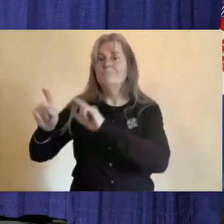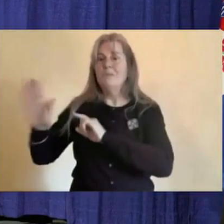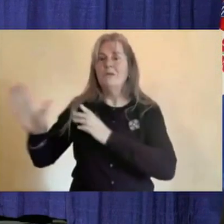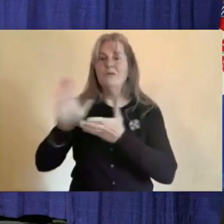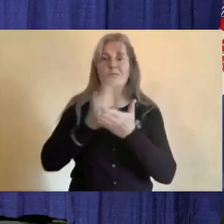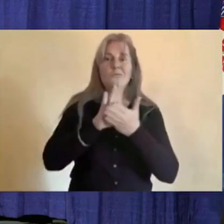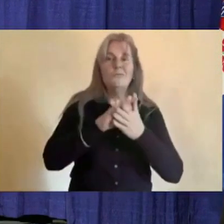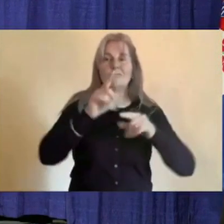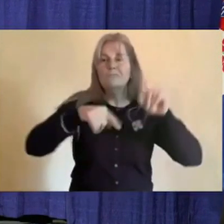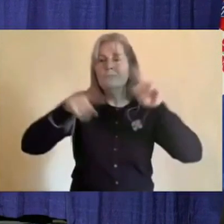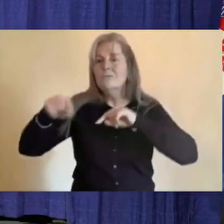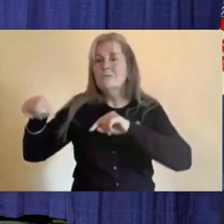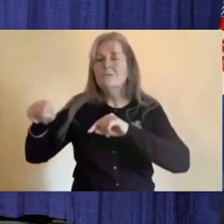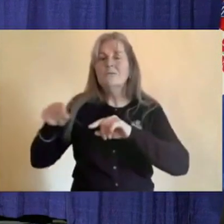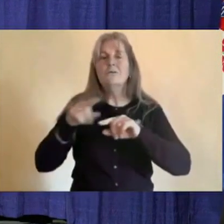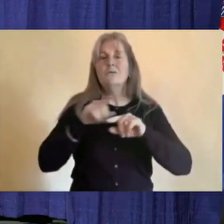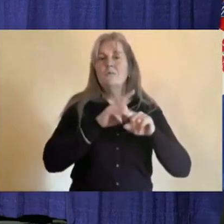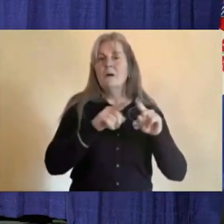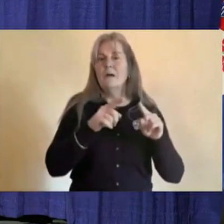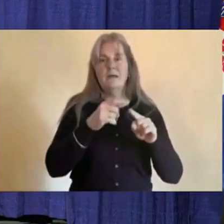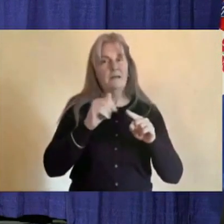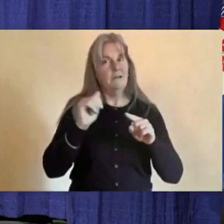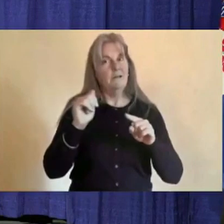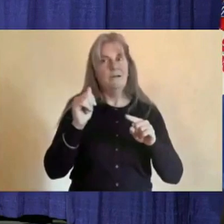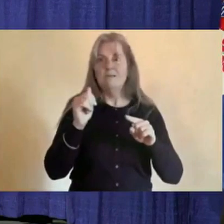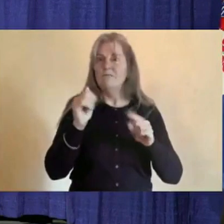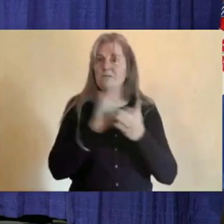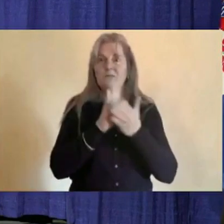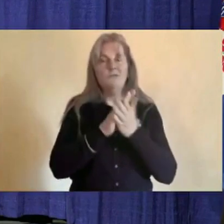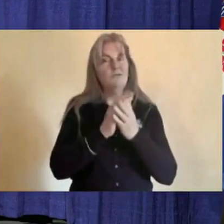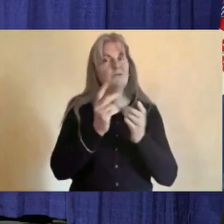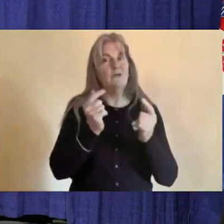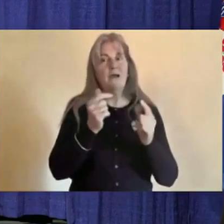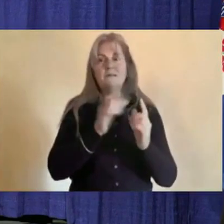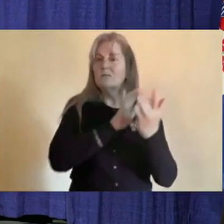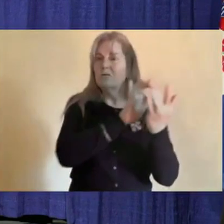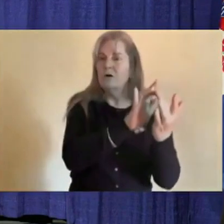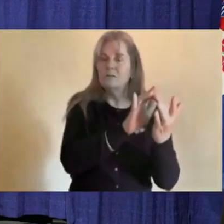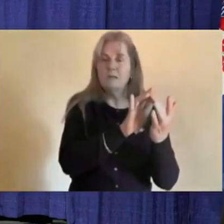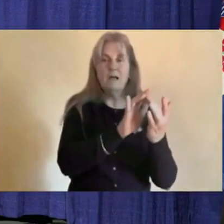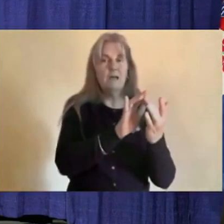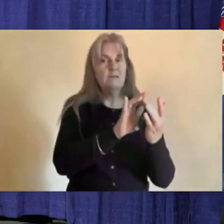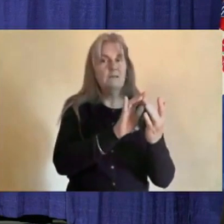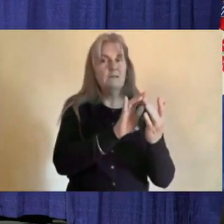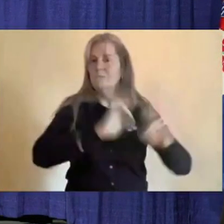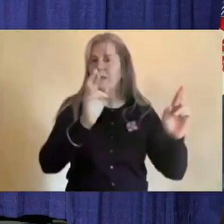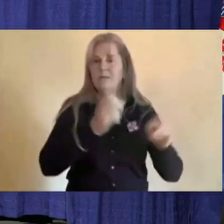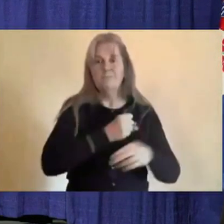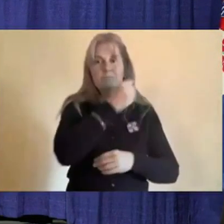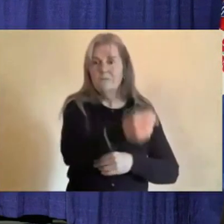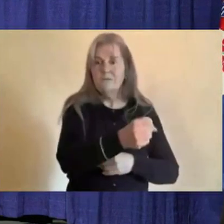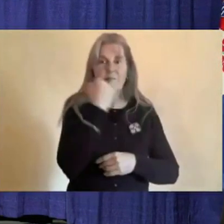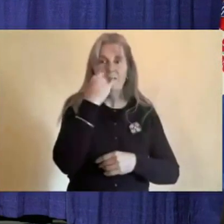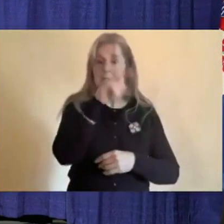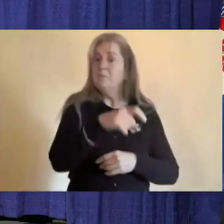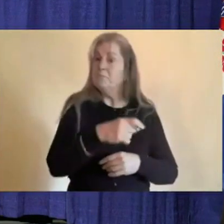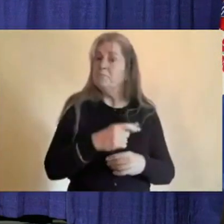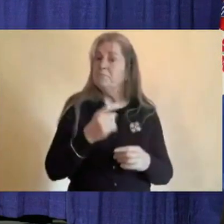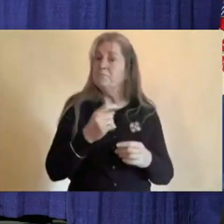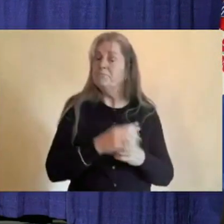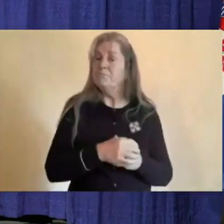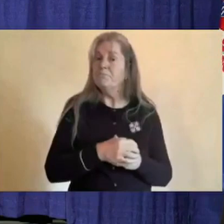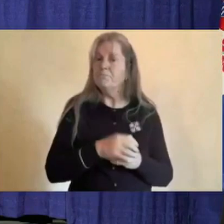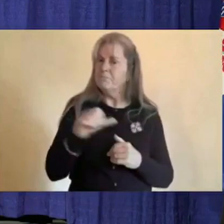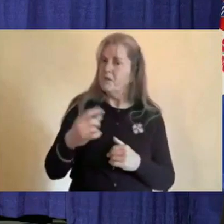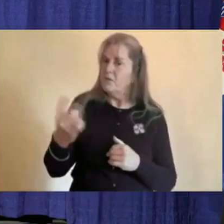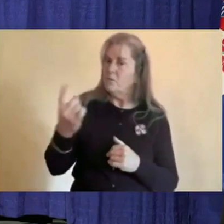the teachers on call are contacted quickly and can respond to the needs of the school. Thank you. Do you have a follow-up,